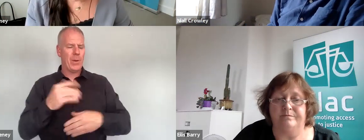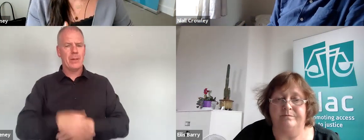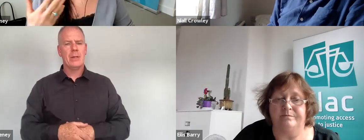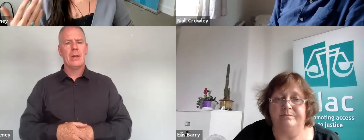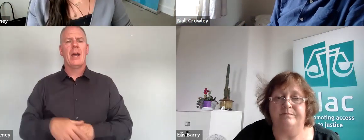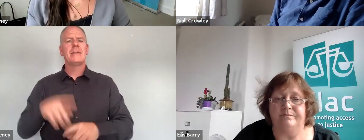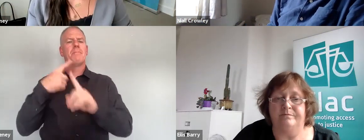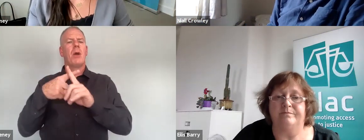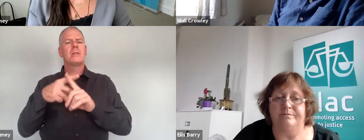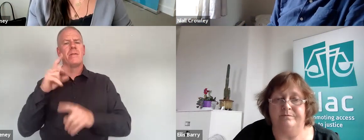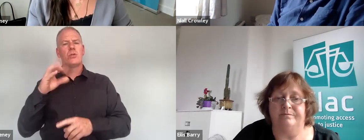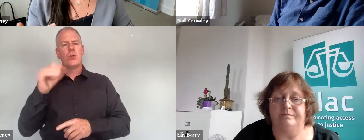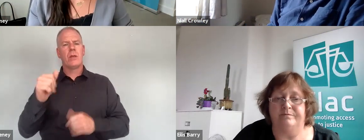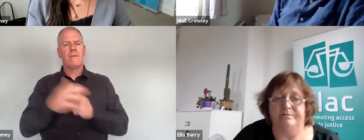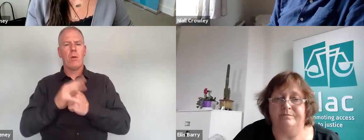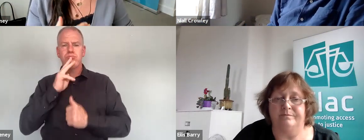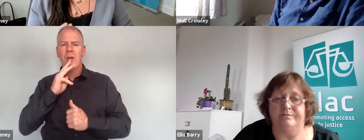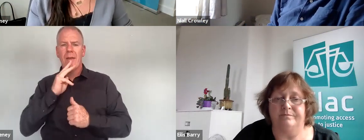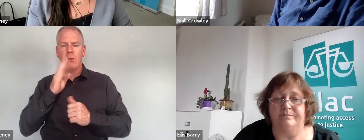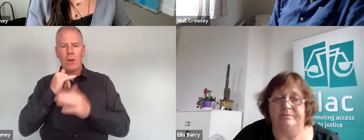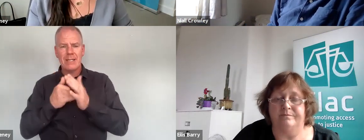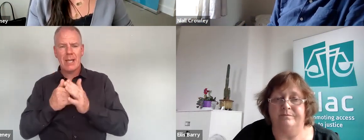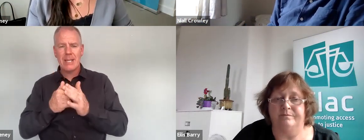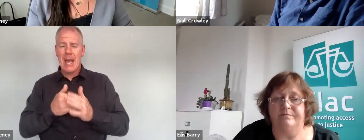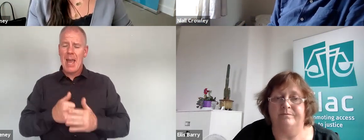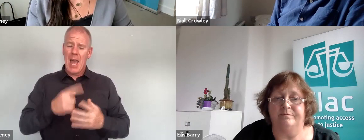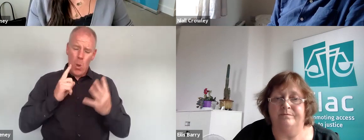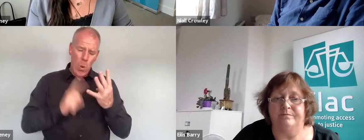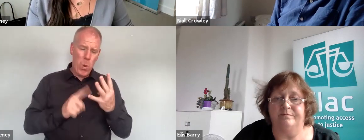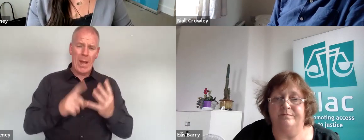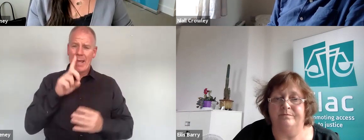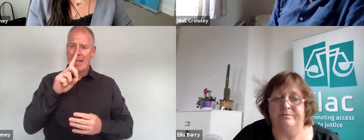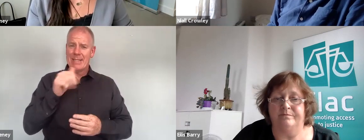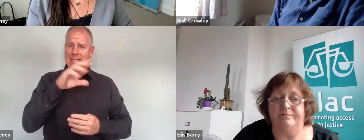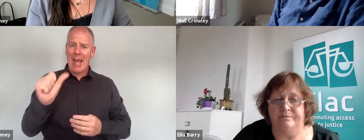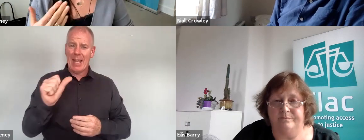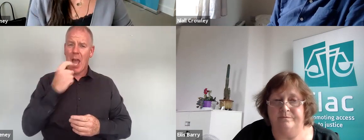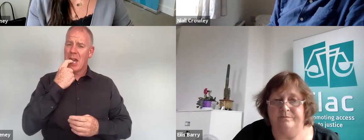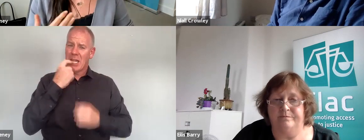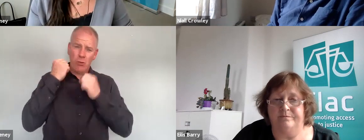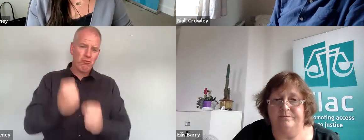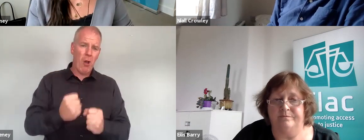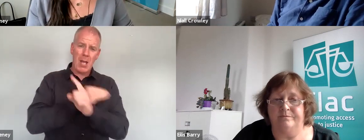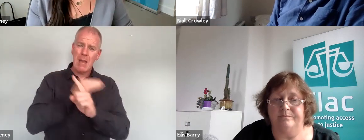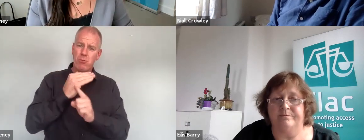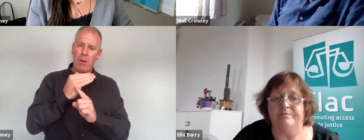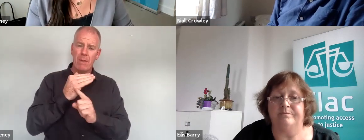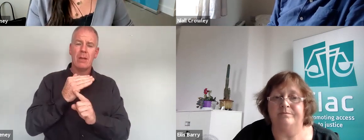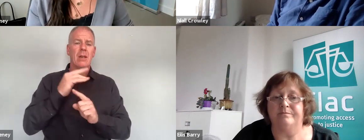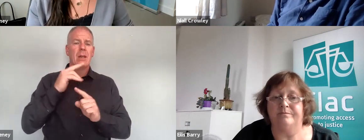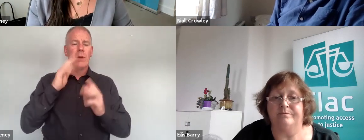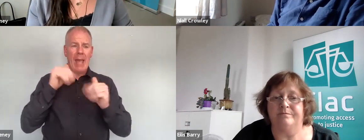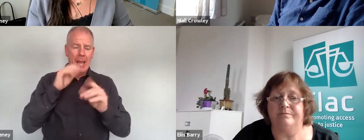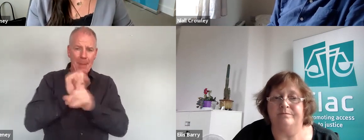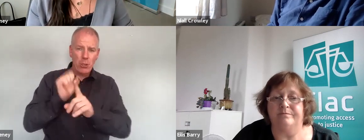positive duties on private organisations absolutely and data we really need to critically strengthen our data so that we can measure what we can't measure we can't change